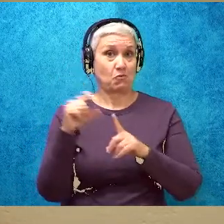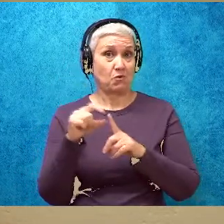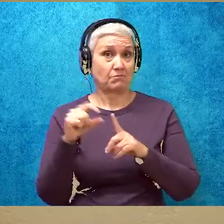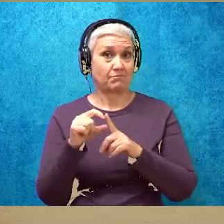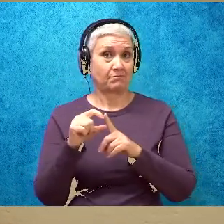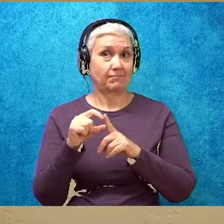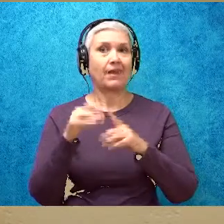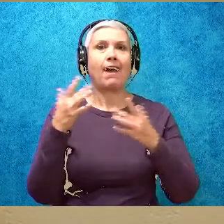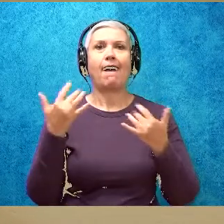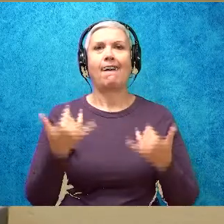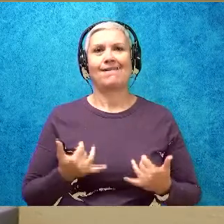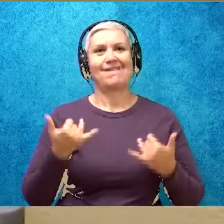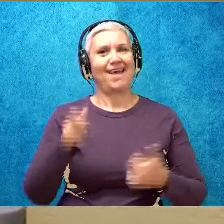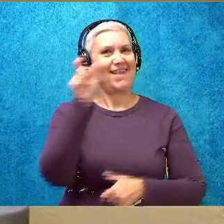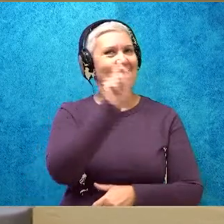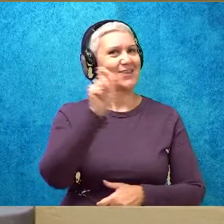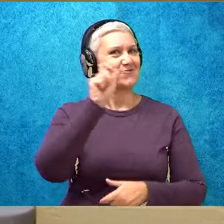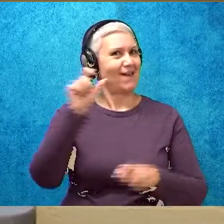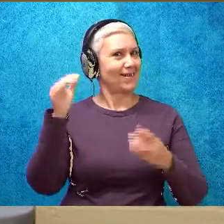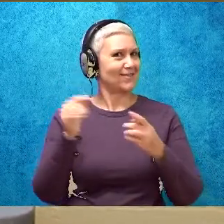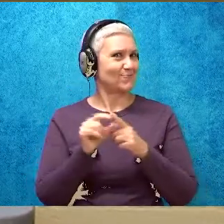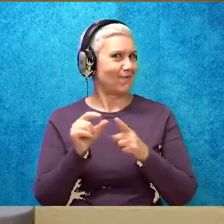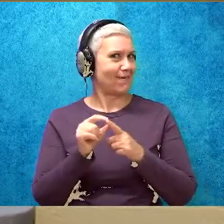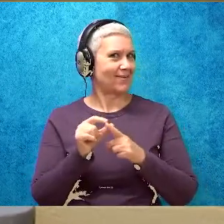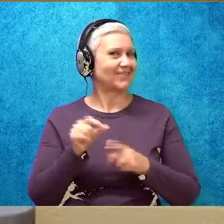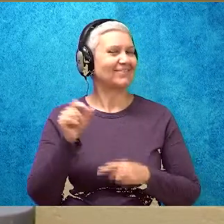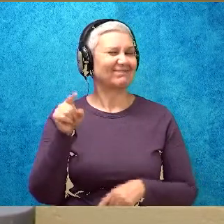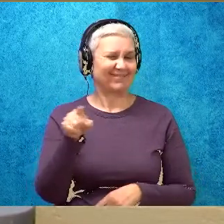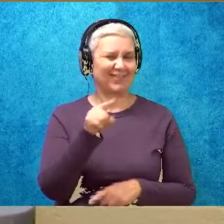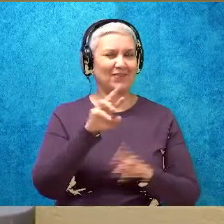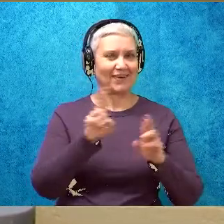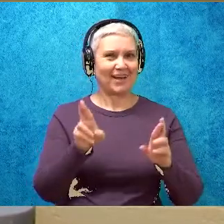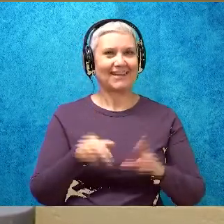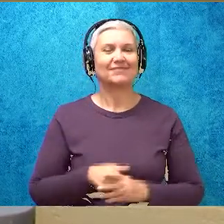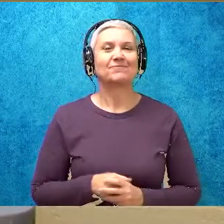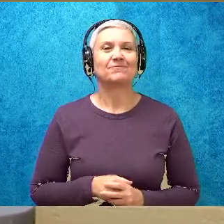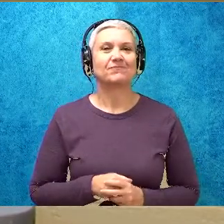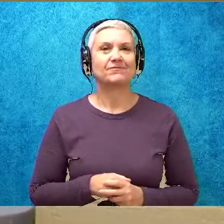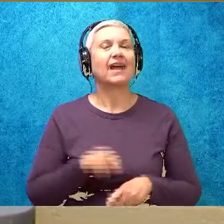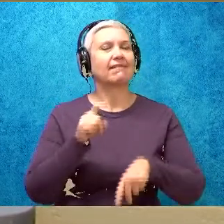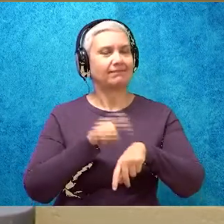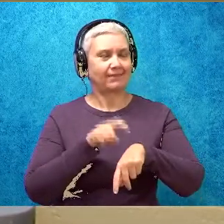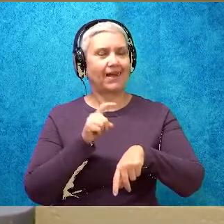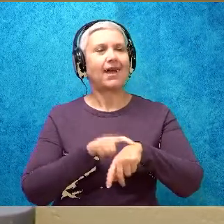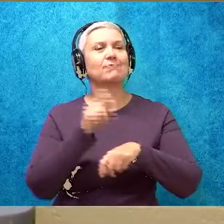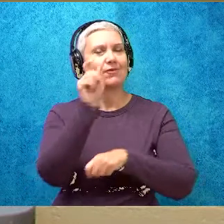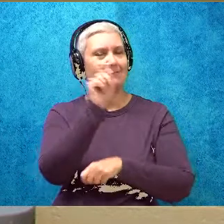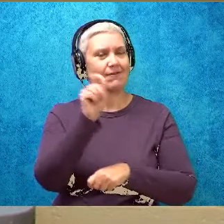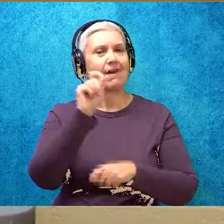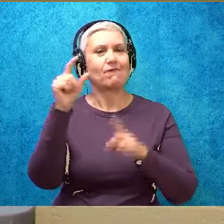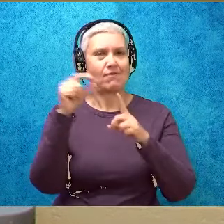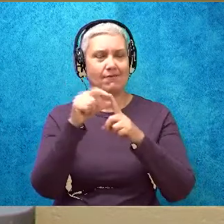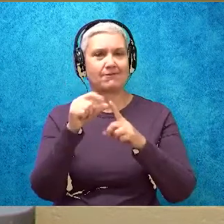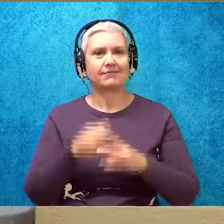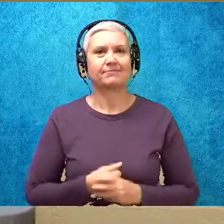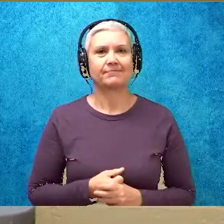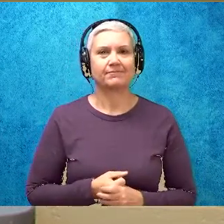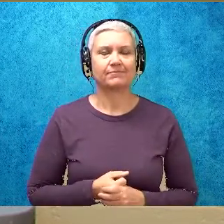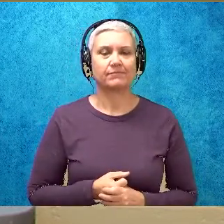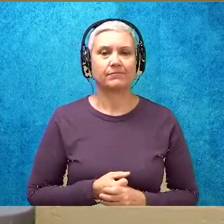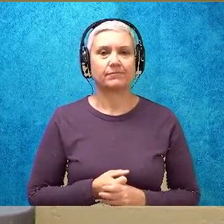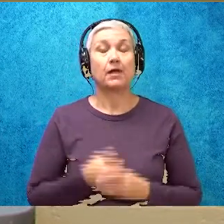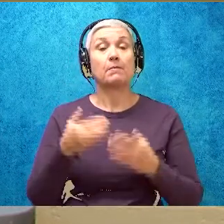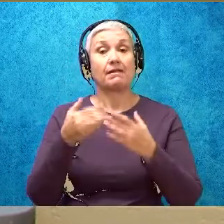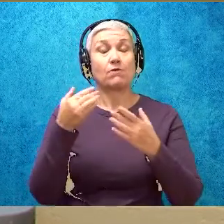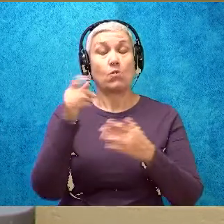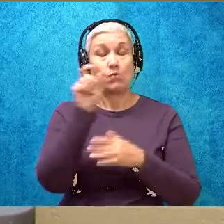time for us to write some words. How about you guys? Yes. I think it's time for us to write some words. Okay. Before we write the